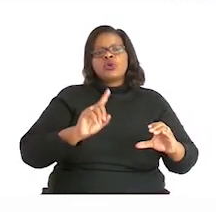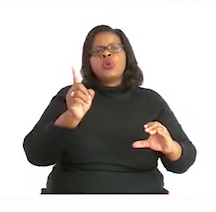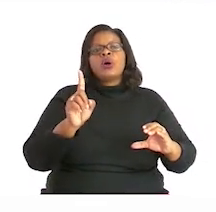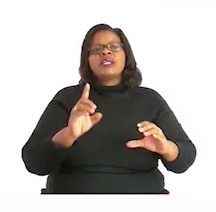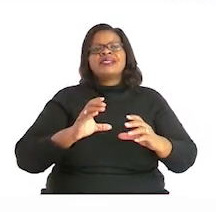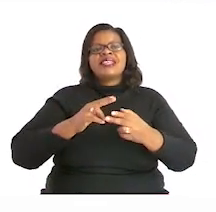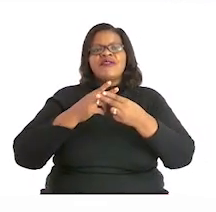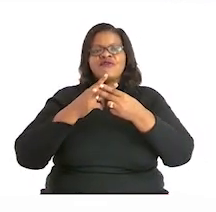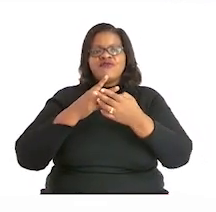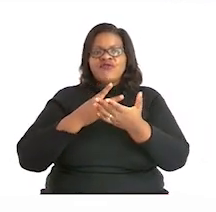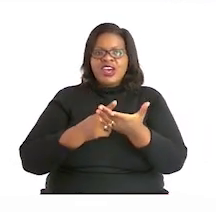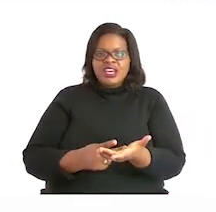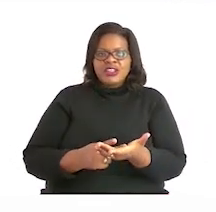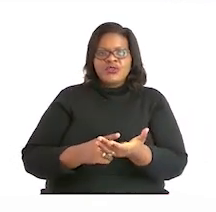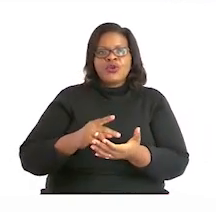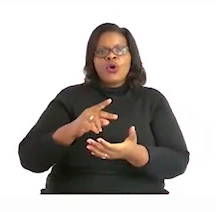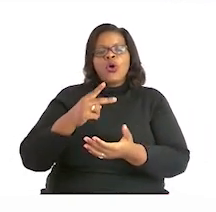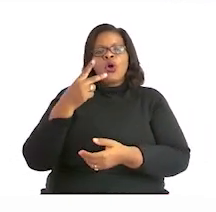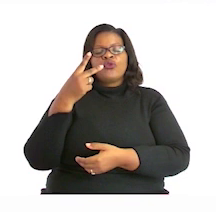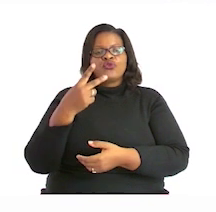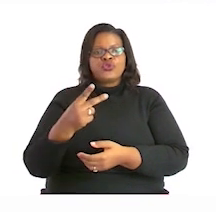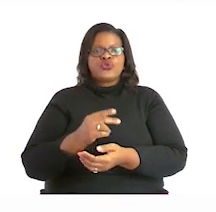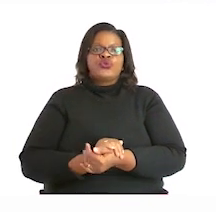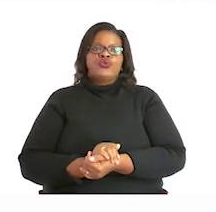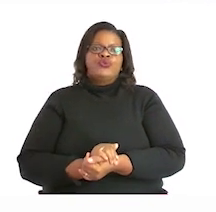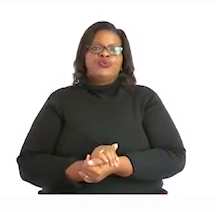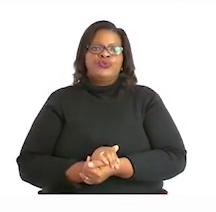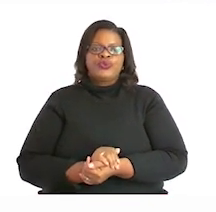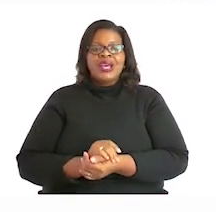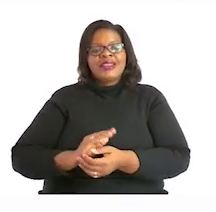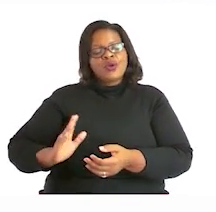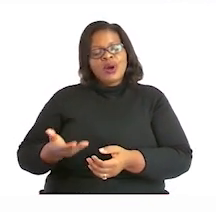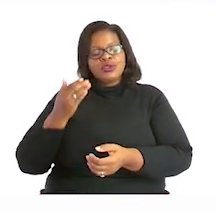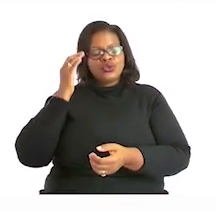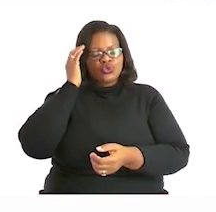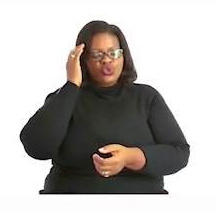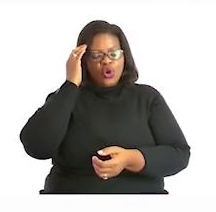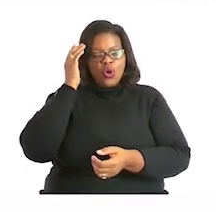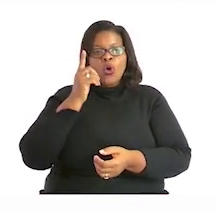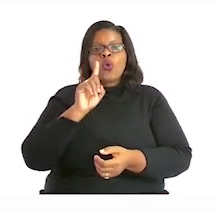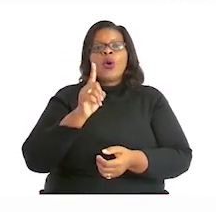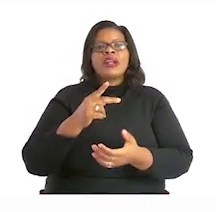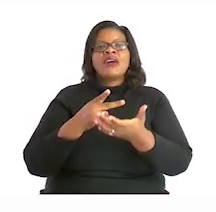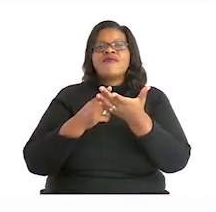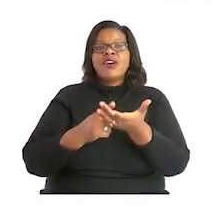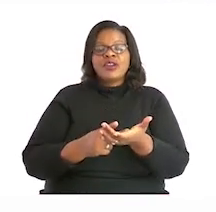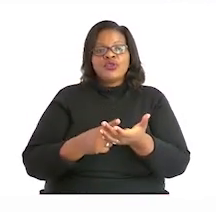Here, they only want to know what the value is. There's no place. So, let's quickly try it.